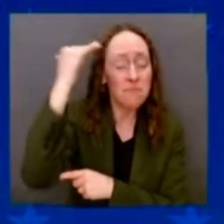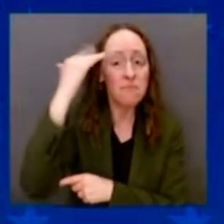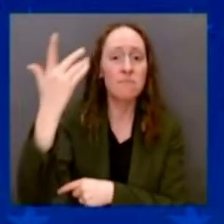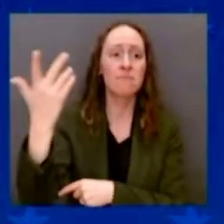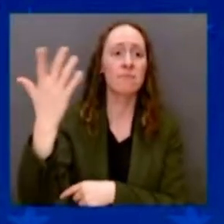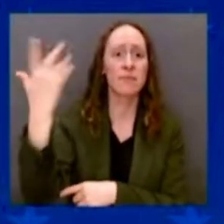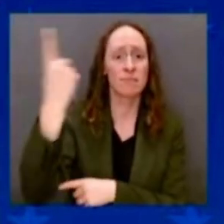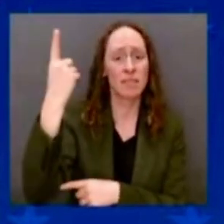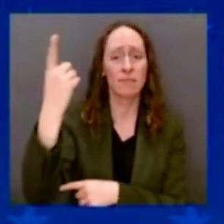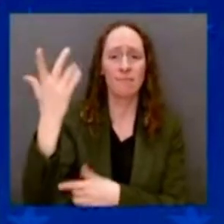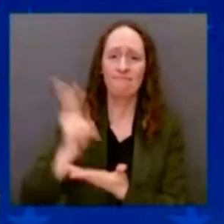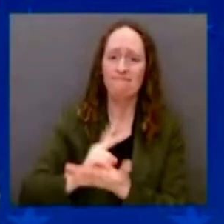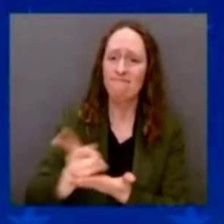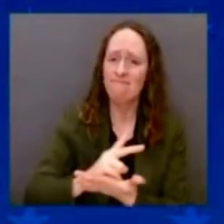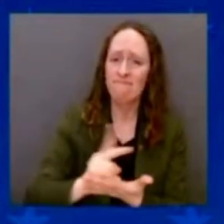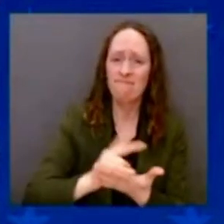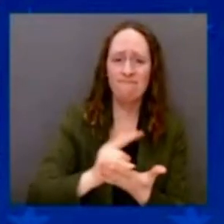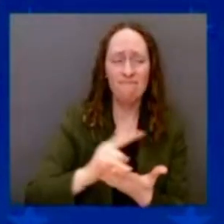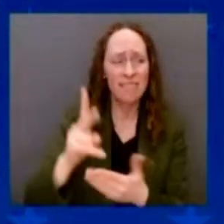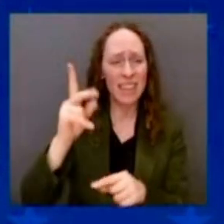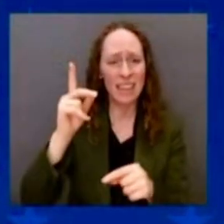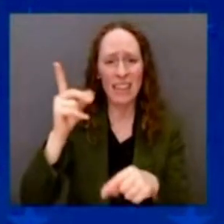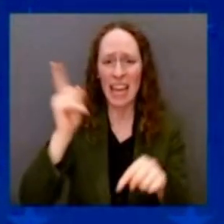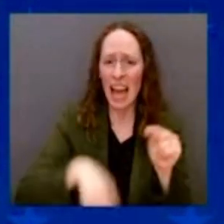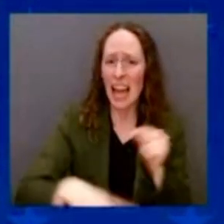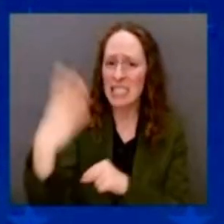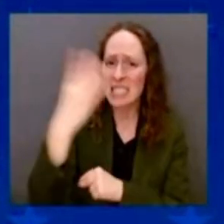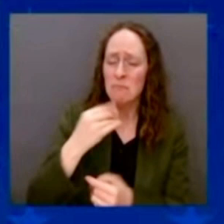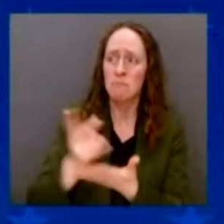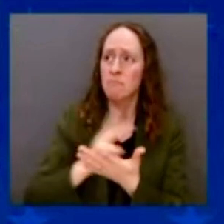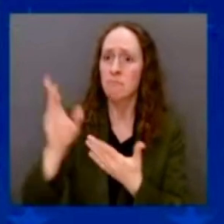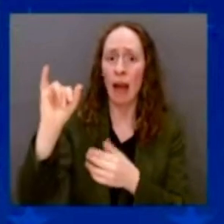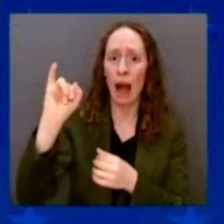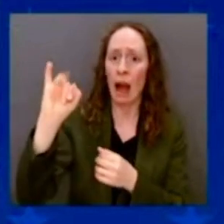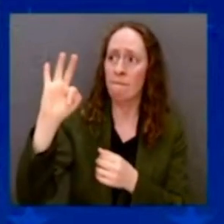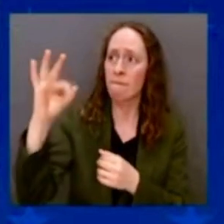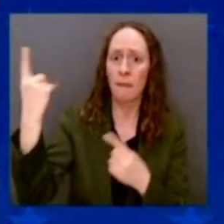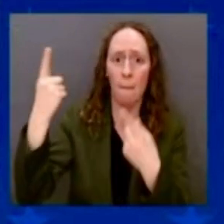cancer, something happened, what's going to happen? How are we going to pay the bills?